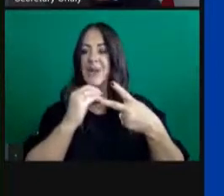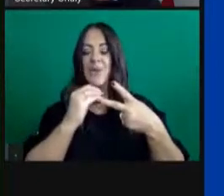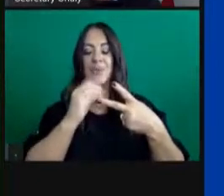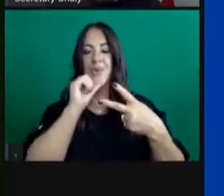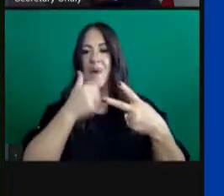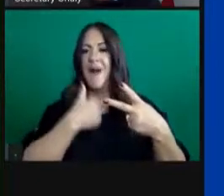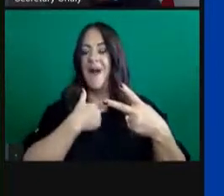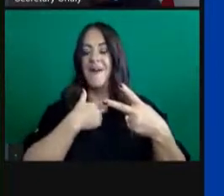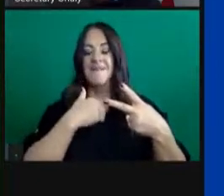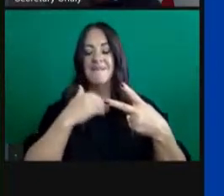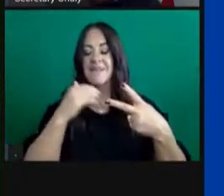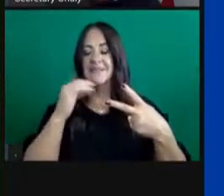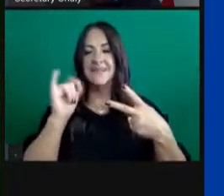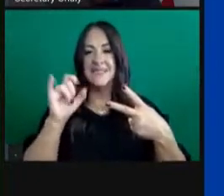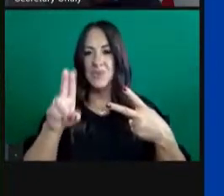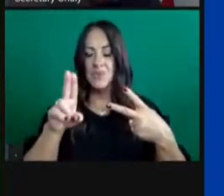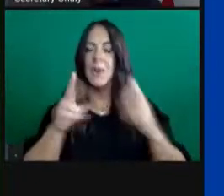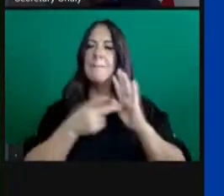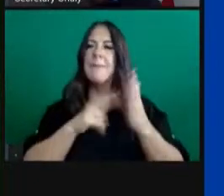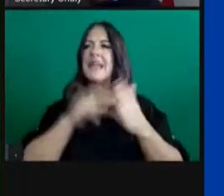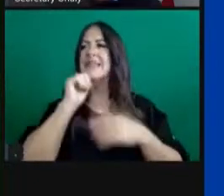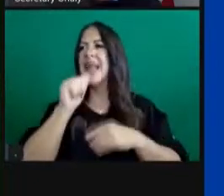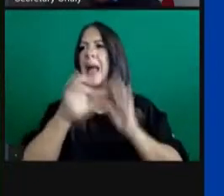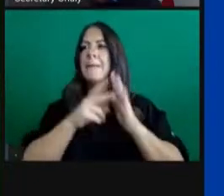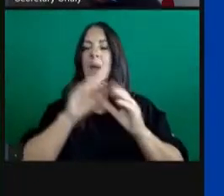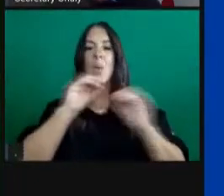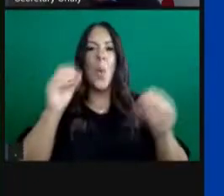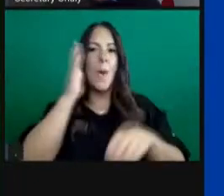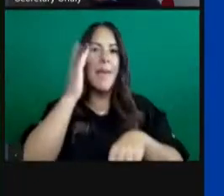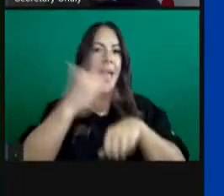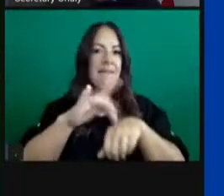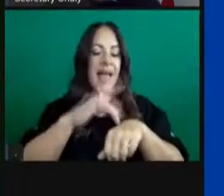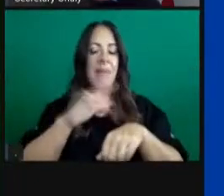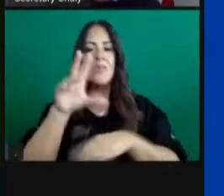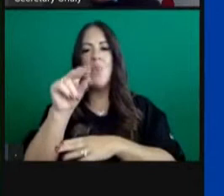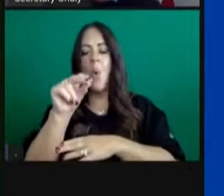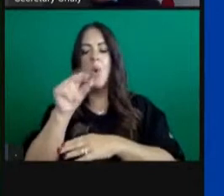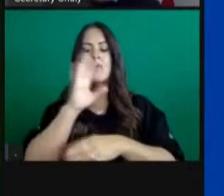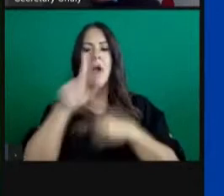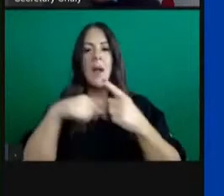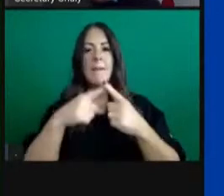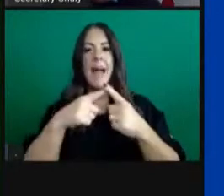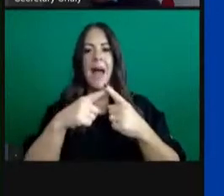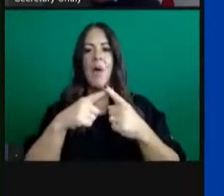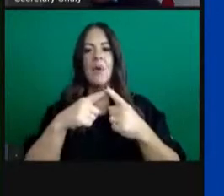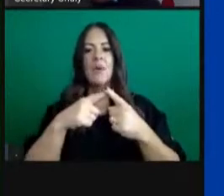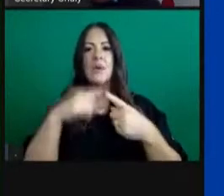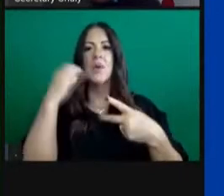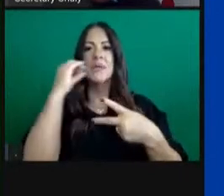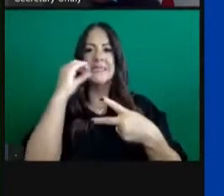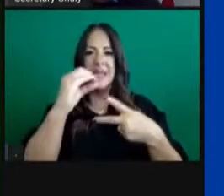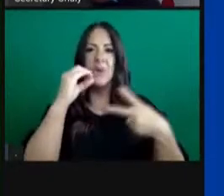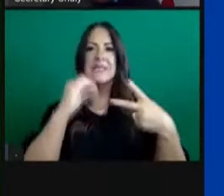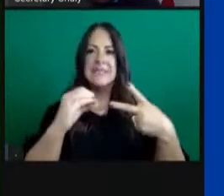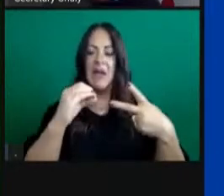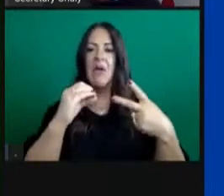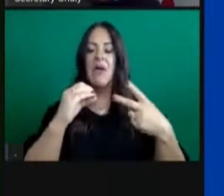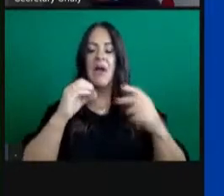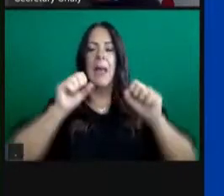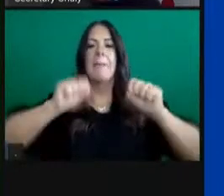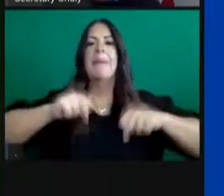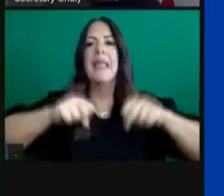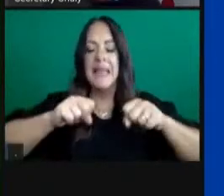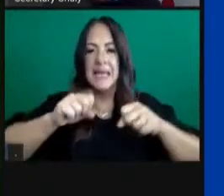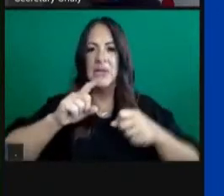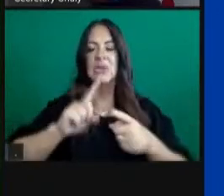Really what that means isn't that there isn't a single bed open. Hospitals that we just described are doing all that they can to staff up